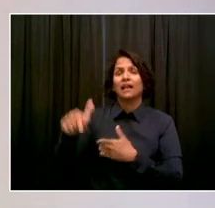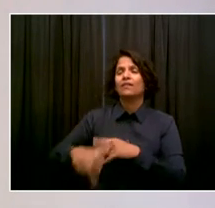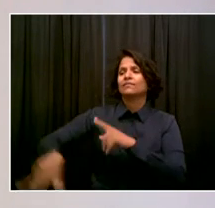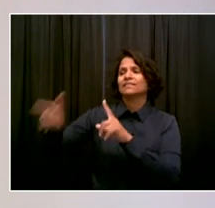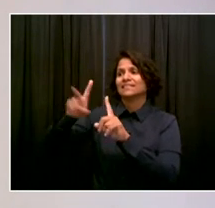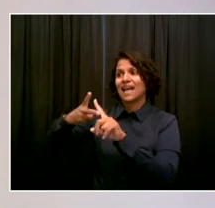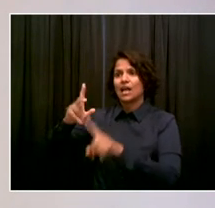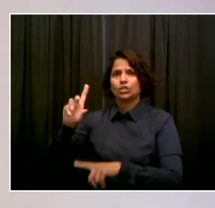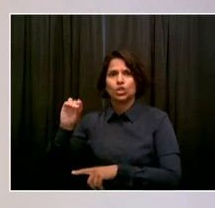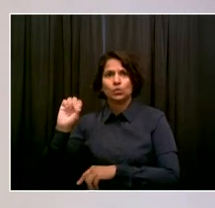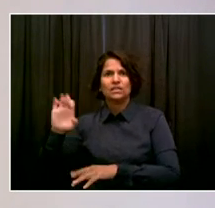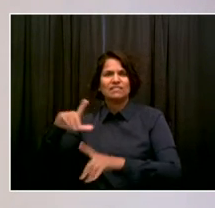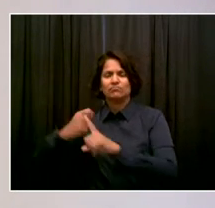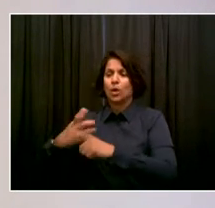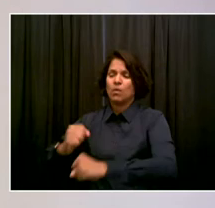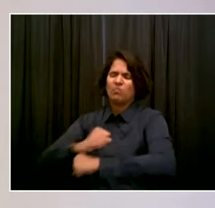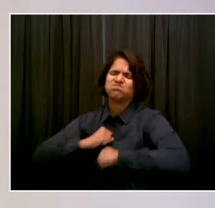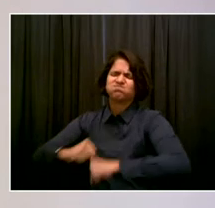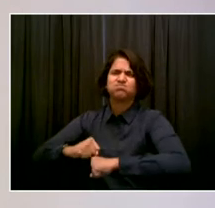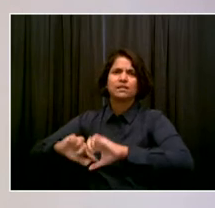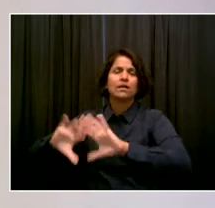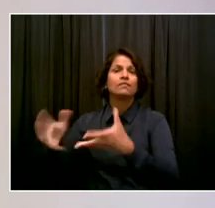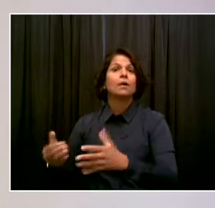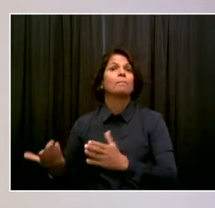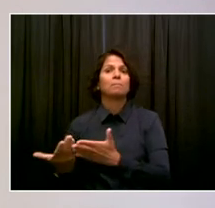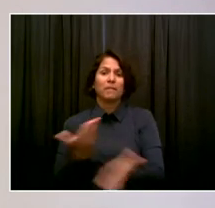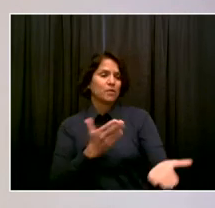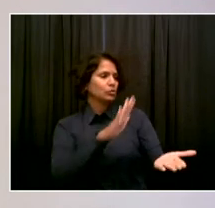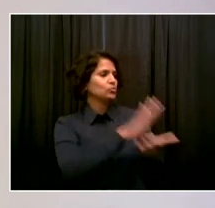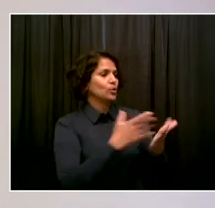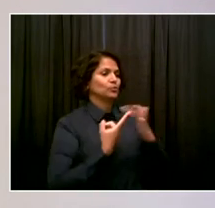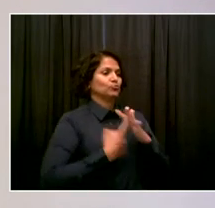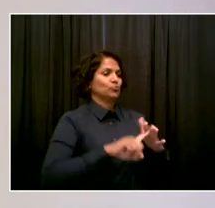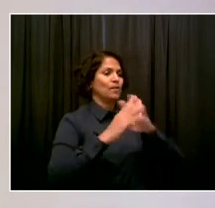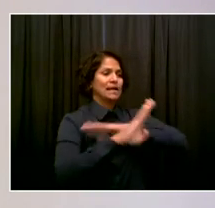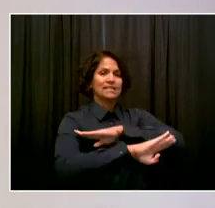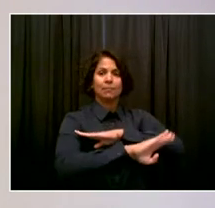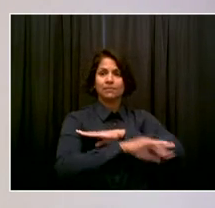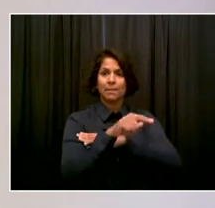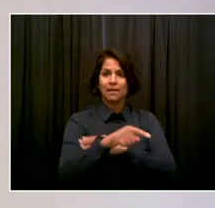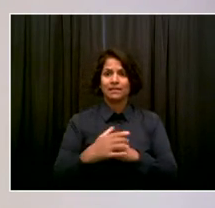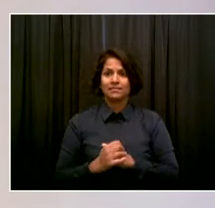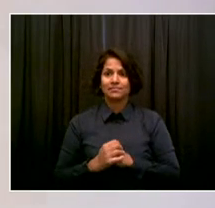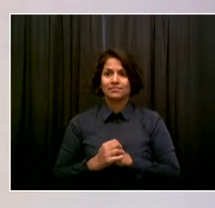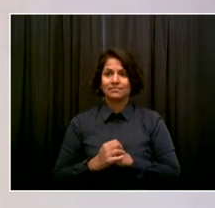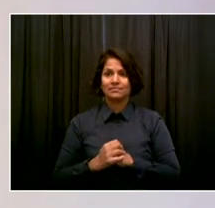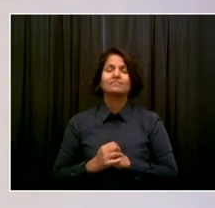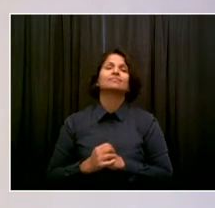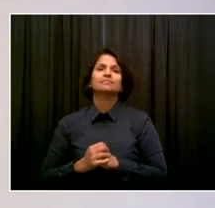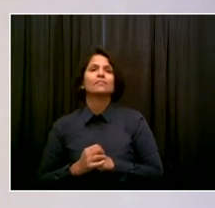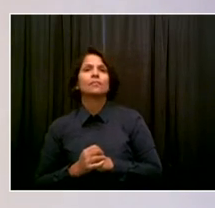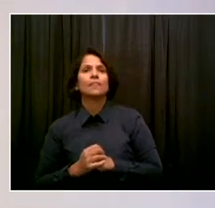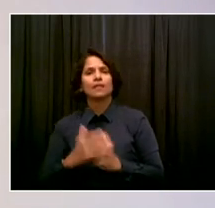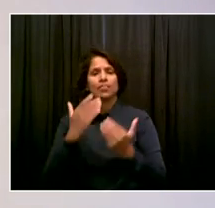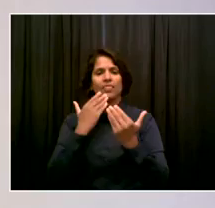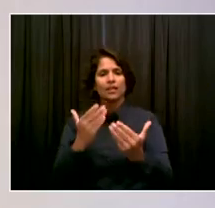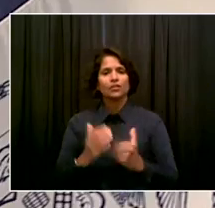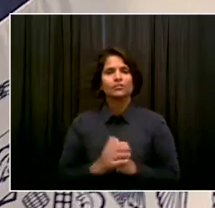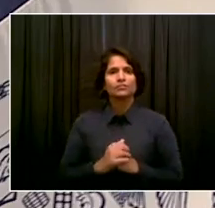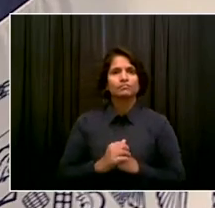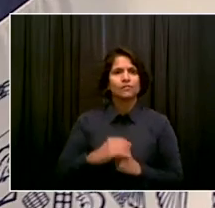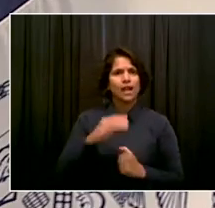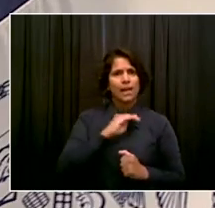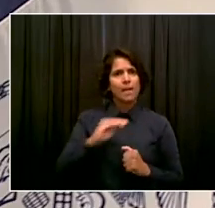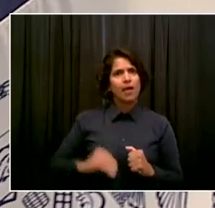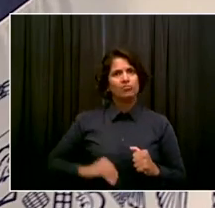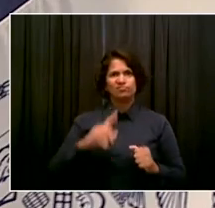and the coming weeks to get students as well as school staff vaccinated. Thank you. And I'll just add before the next question to